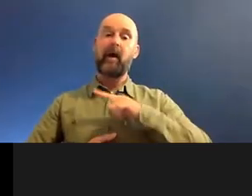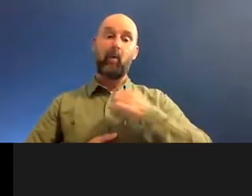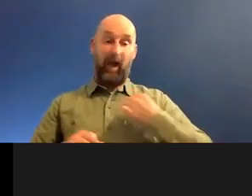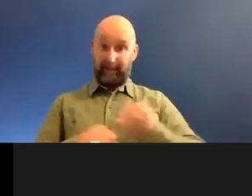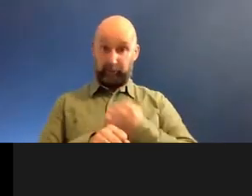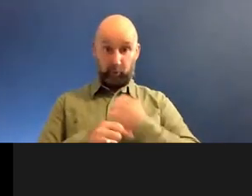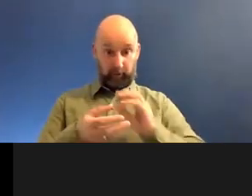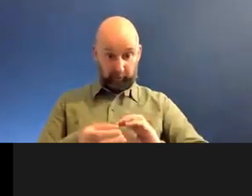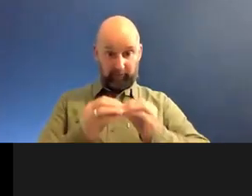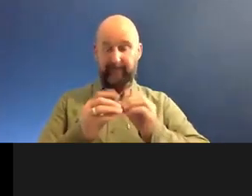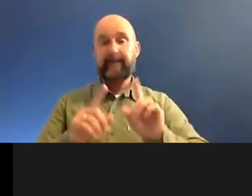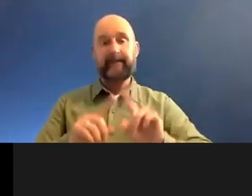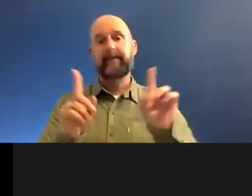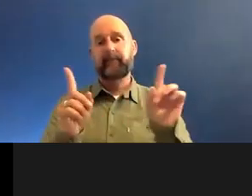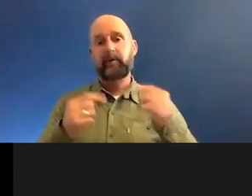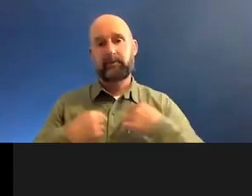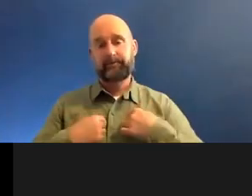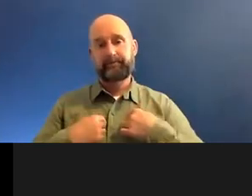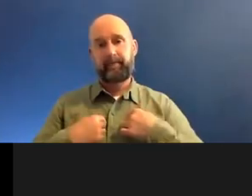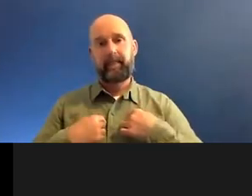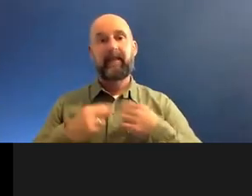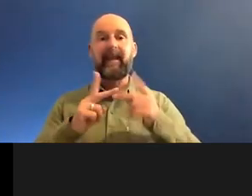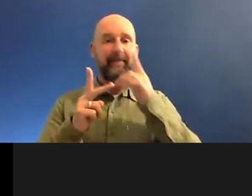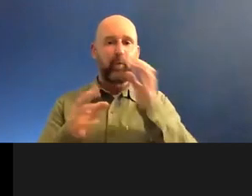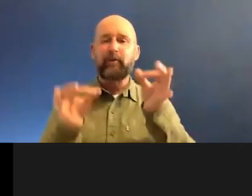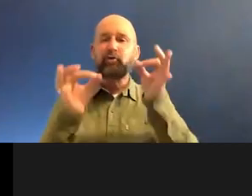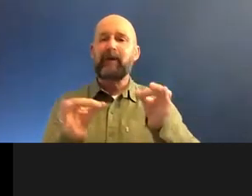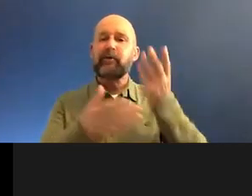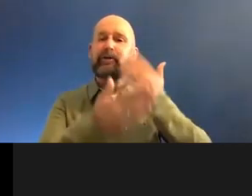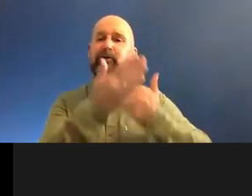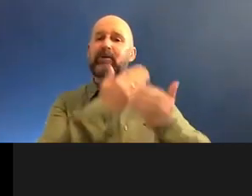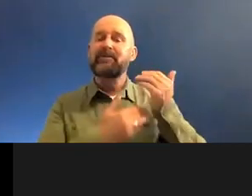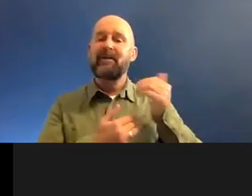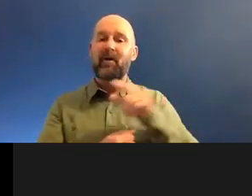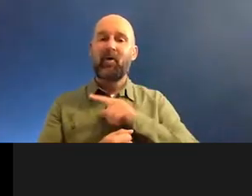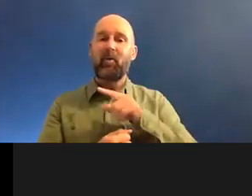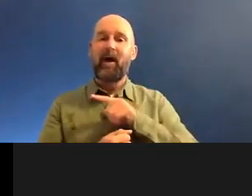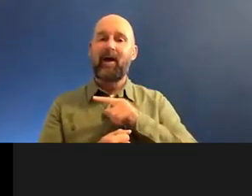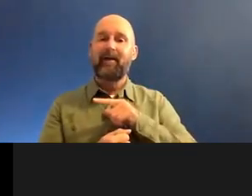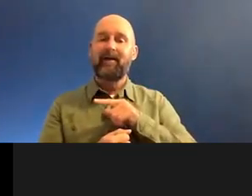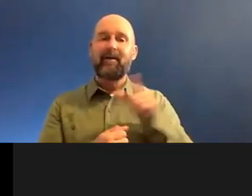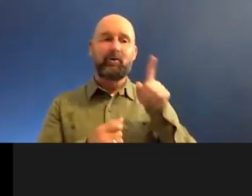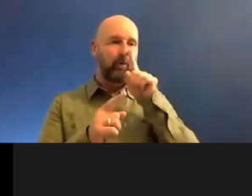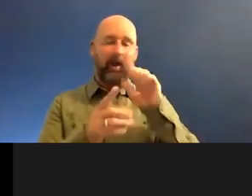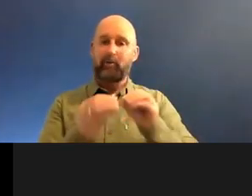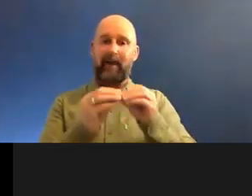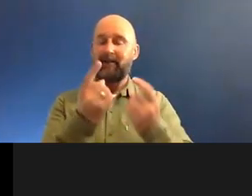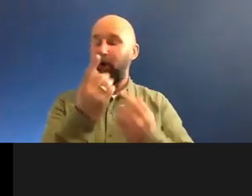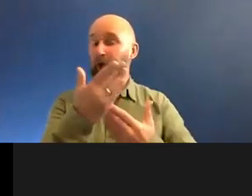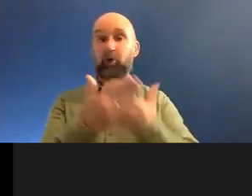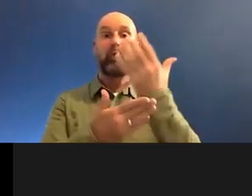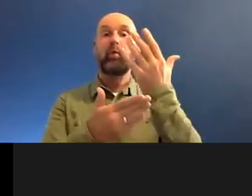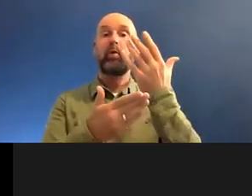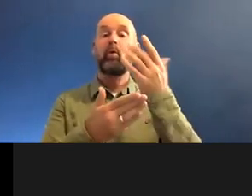but if you're a strict traditionalist, you can't create anything which is considered revolutionarily. Often